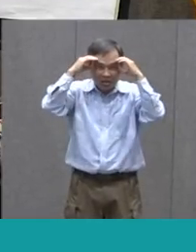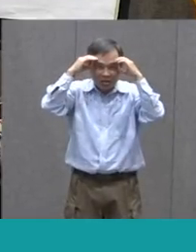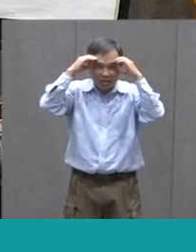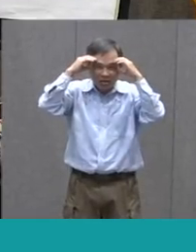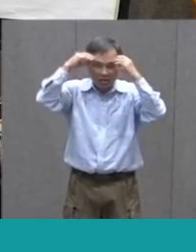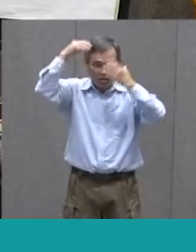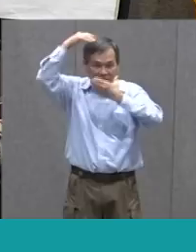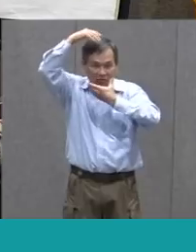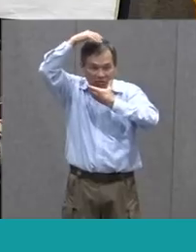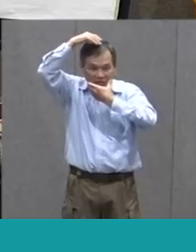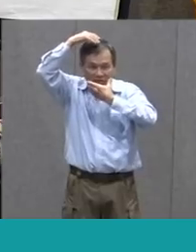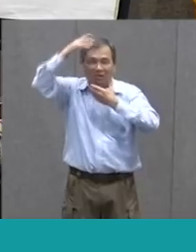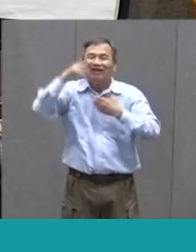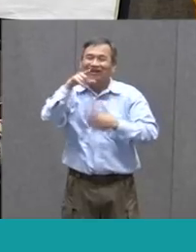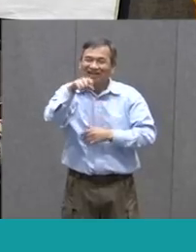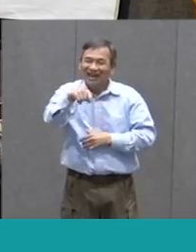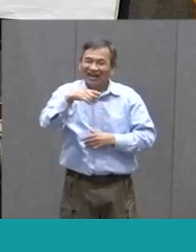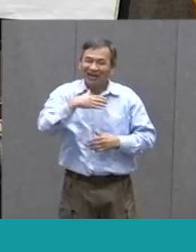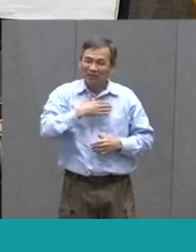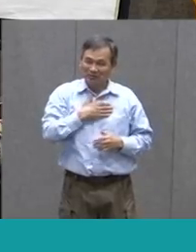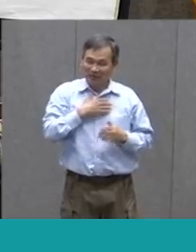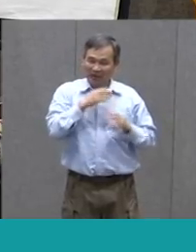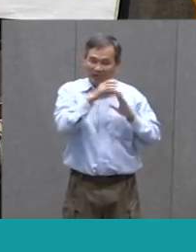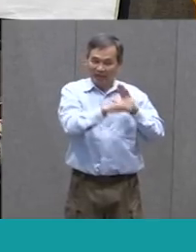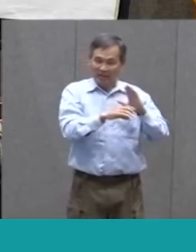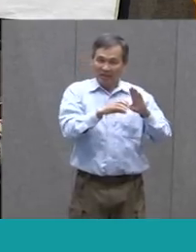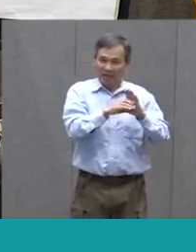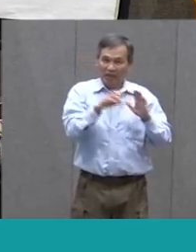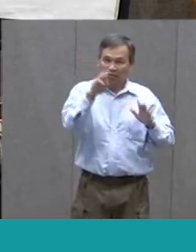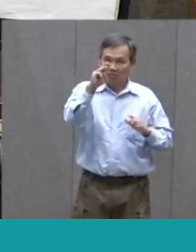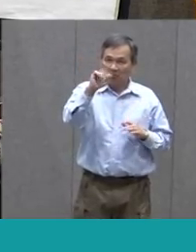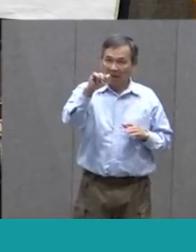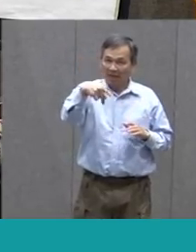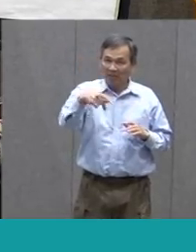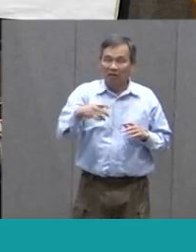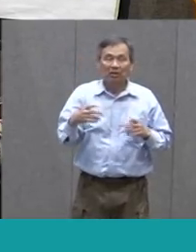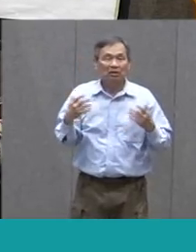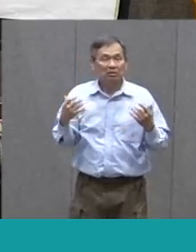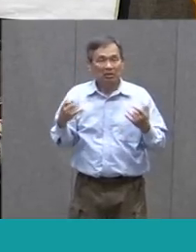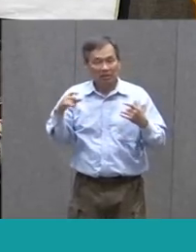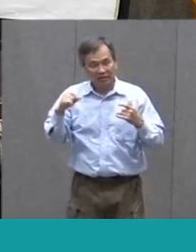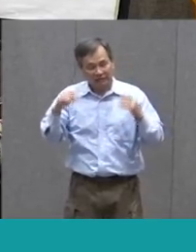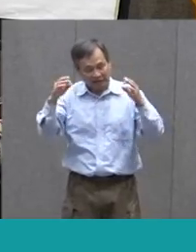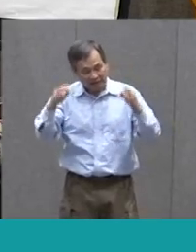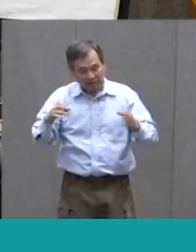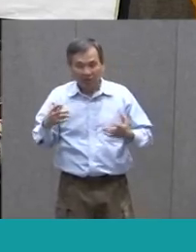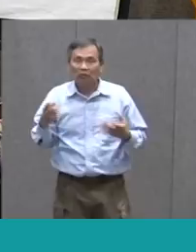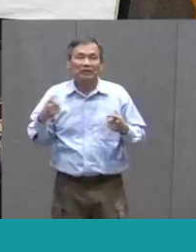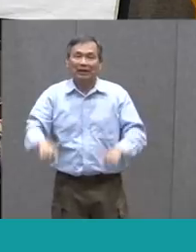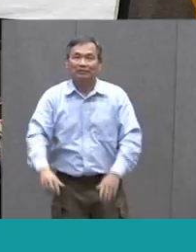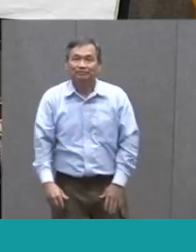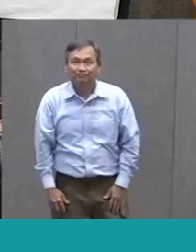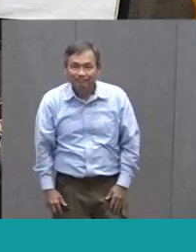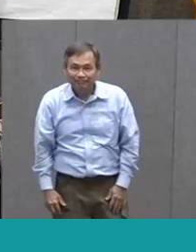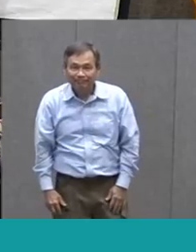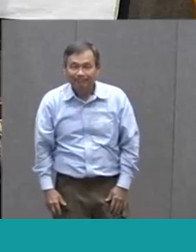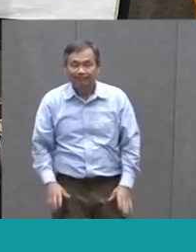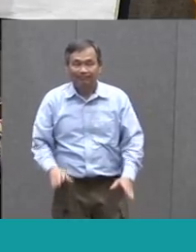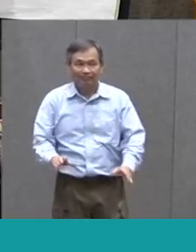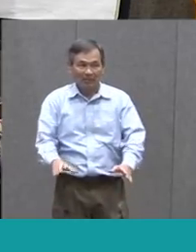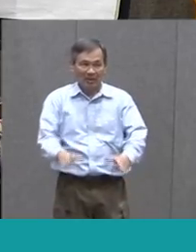Those Characters In My Star Wars Story Map And Then I Have To Decide What Is Going To Happen In The Beginning